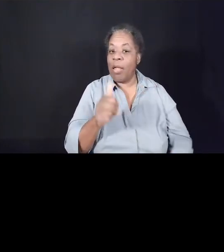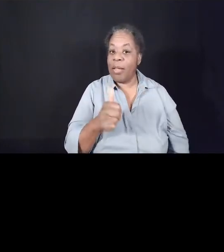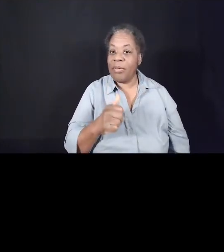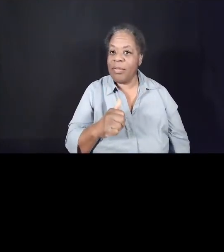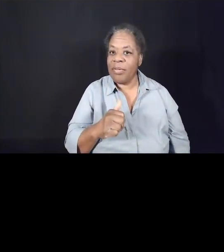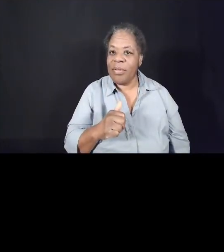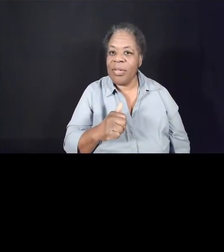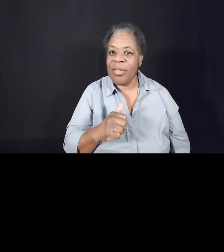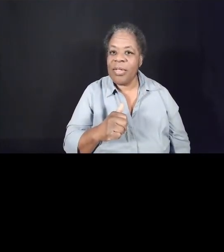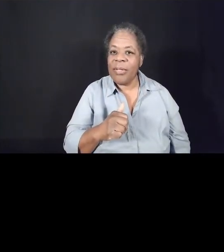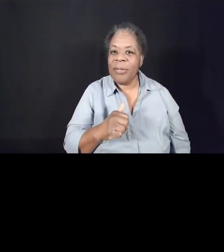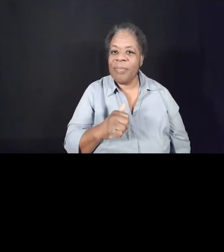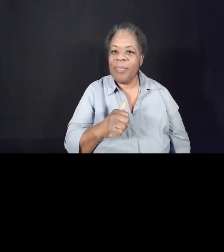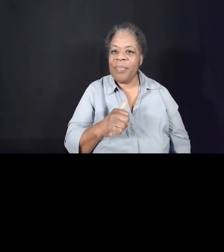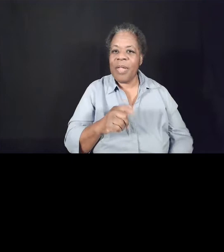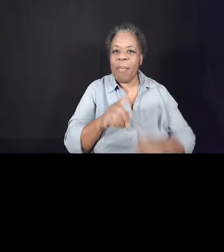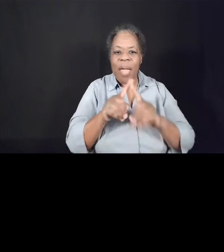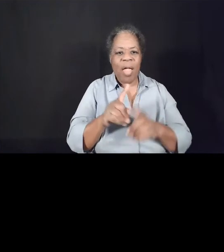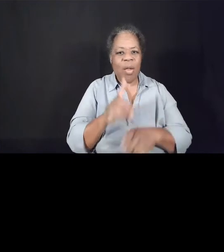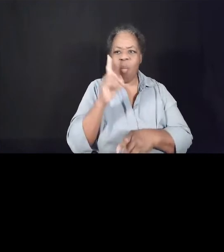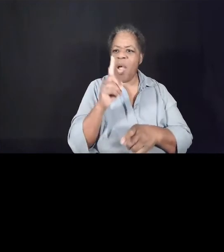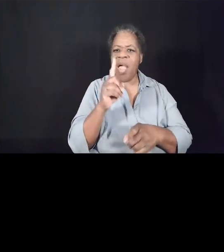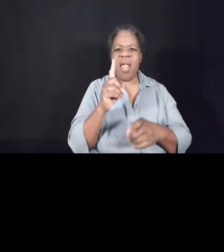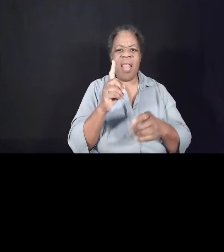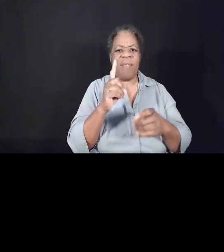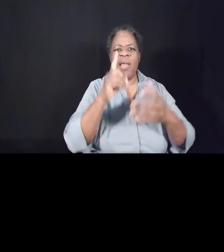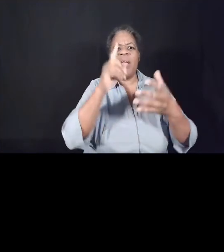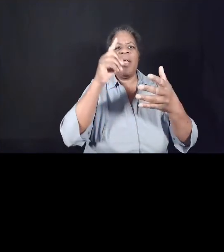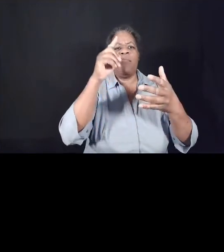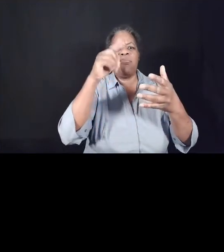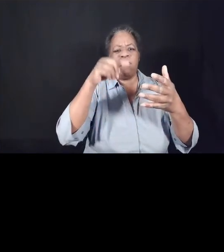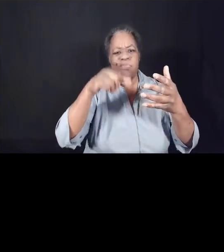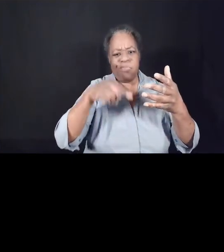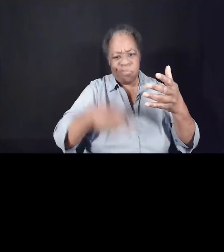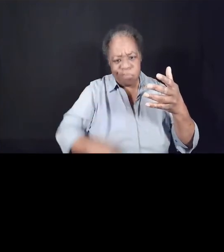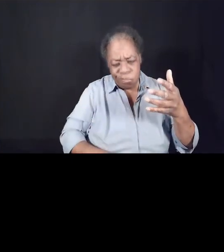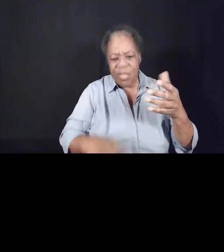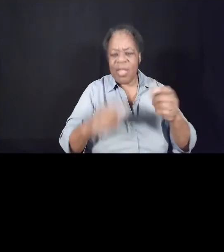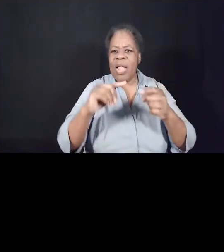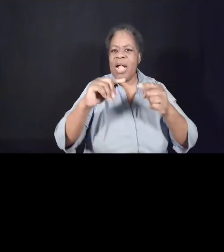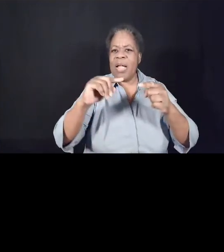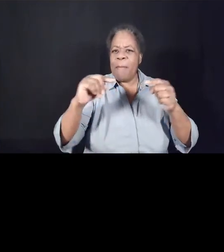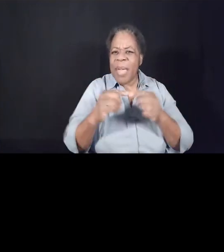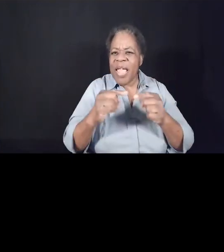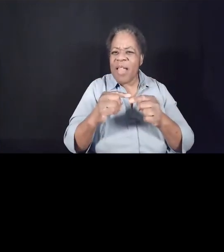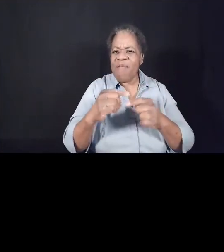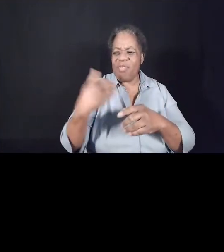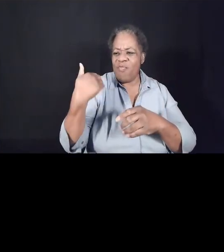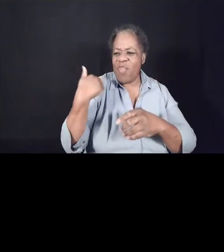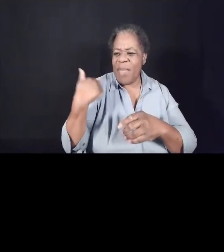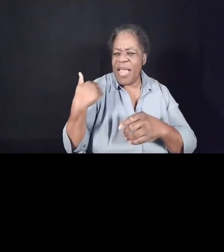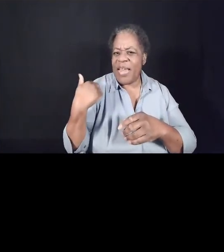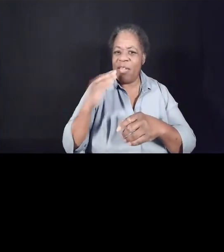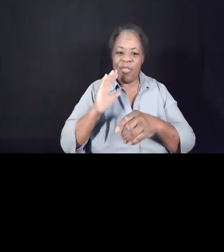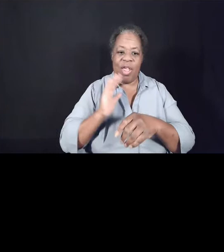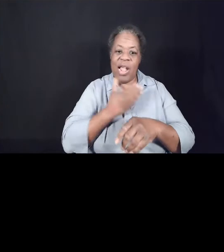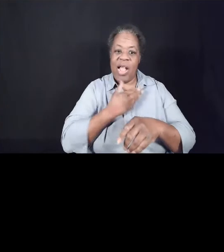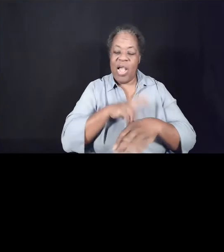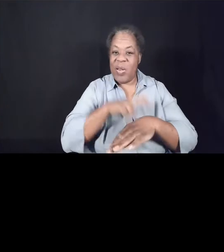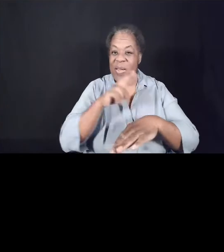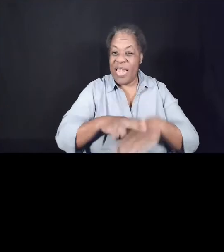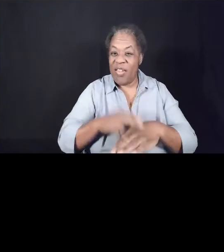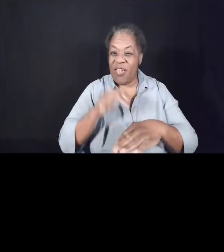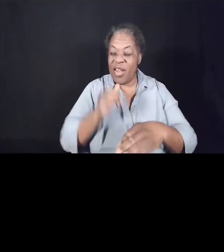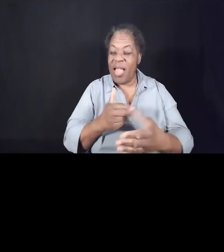But it's just one of many painful reminders that our nation has not yet delivered on its promise of